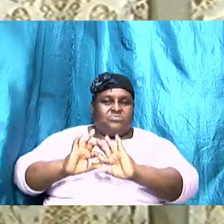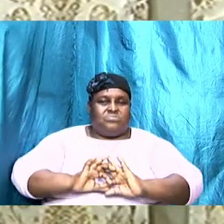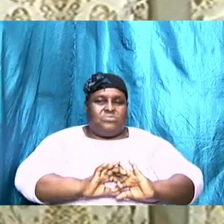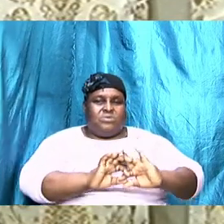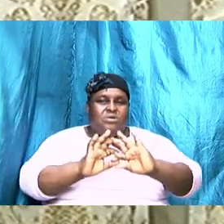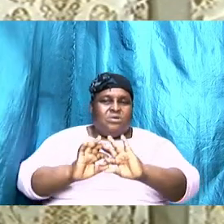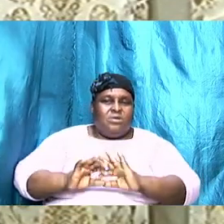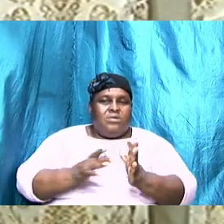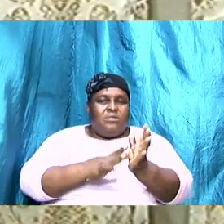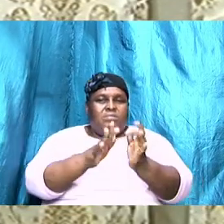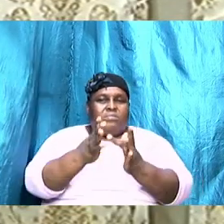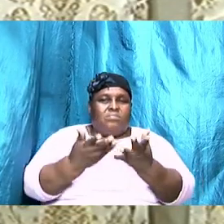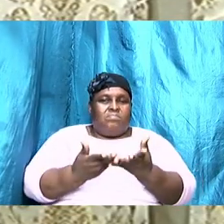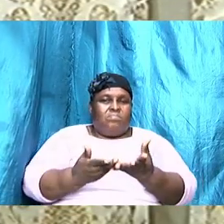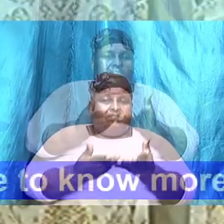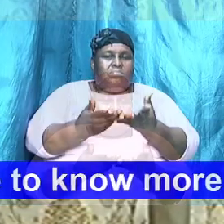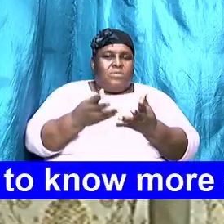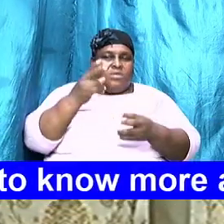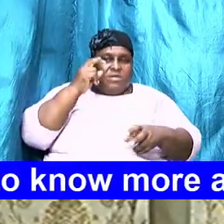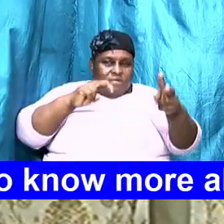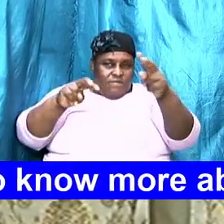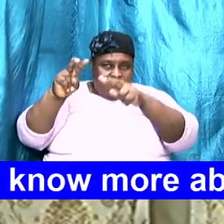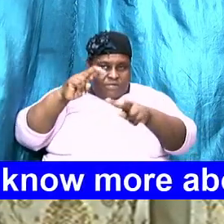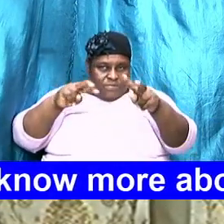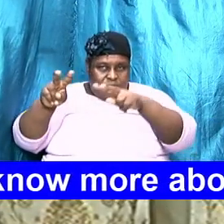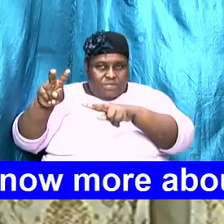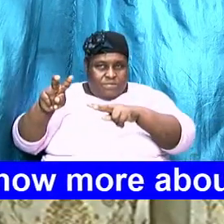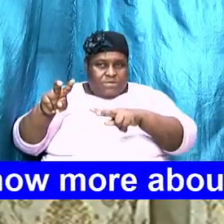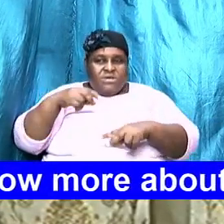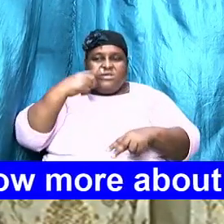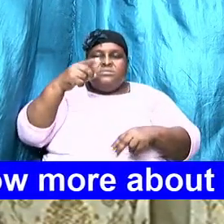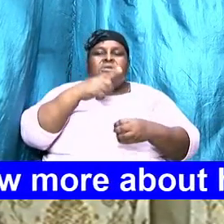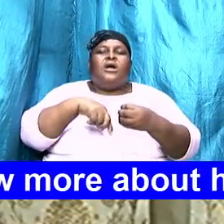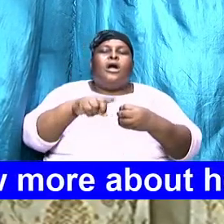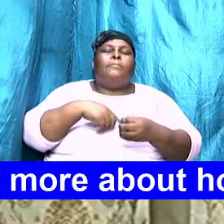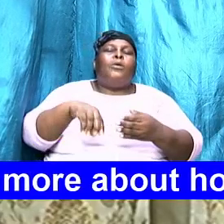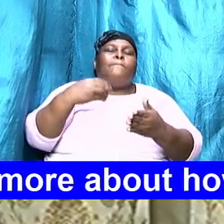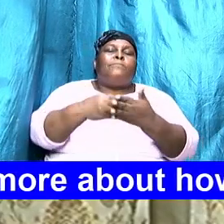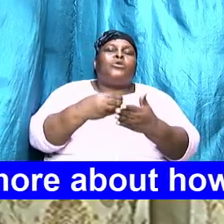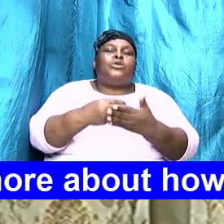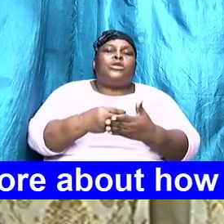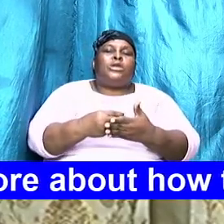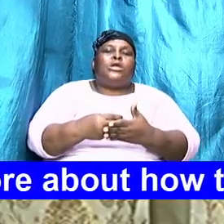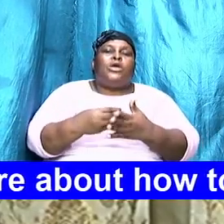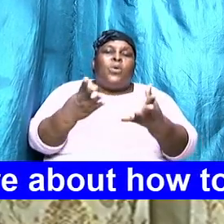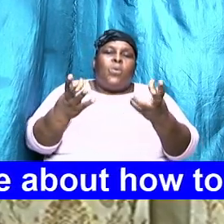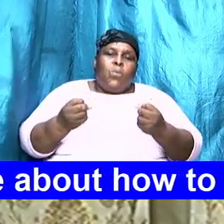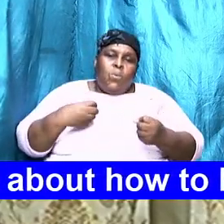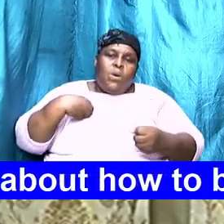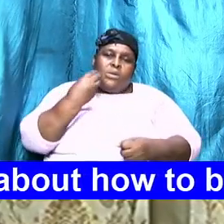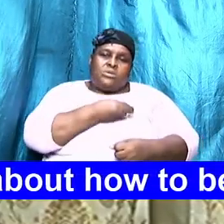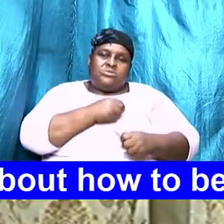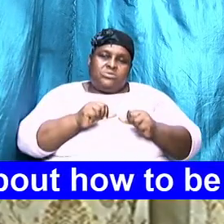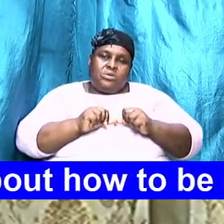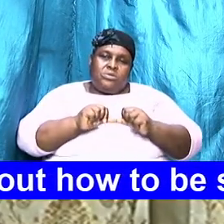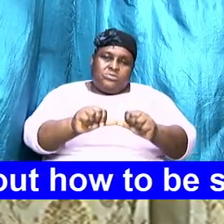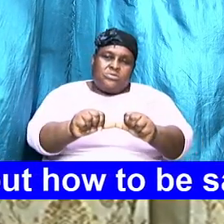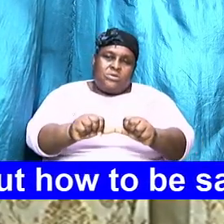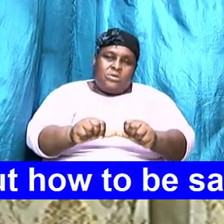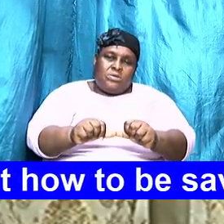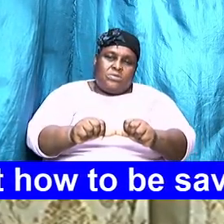biblical perspective we're talking about money teaching about money and I want us to continue